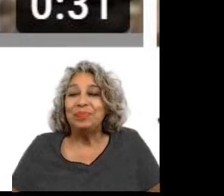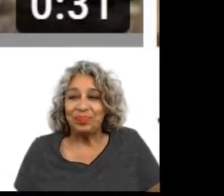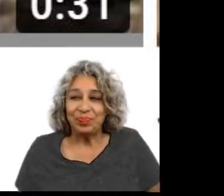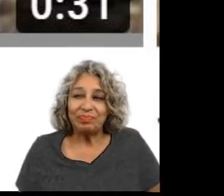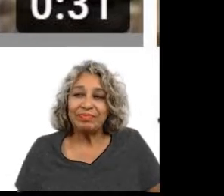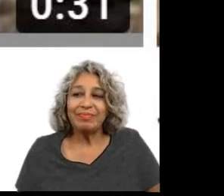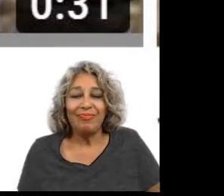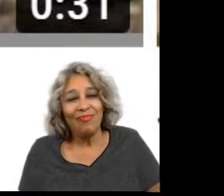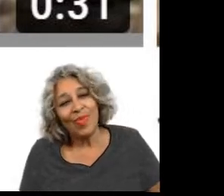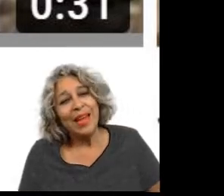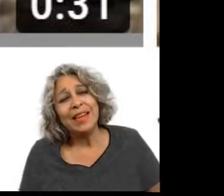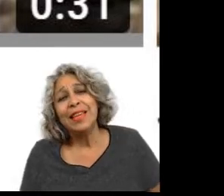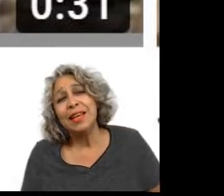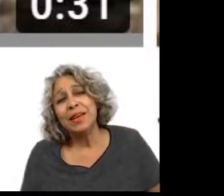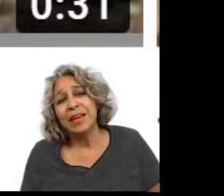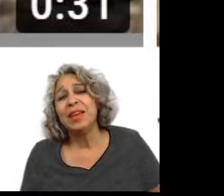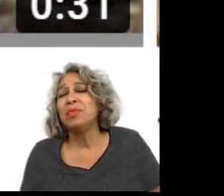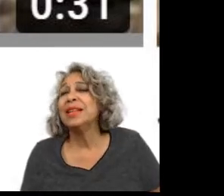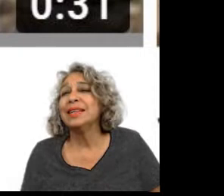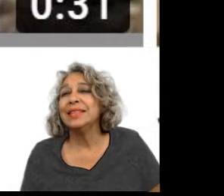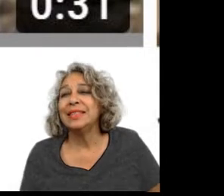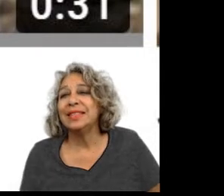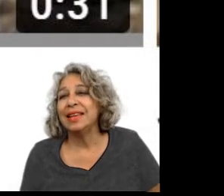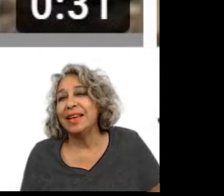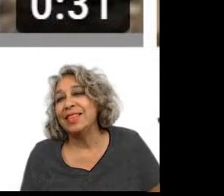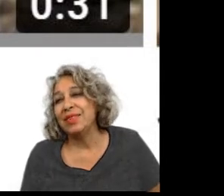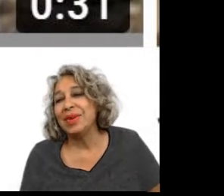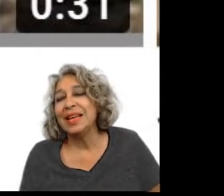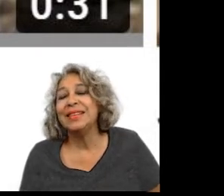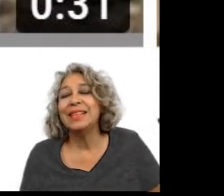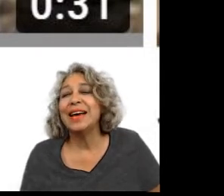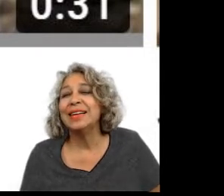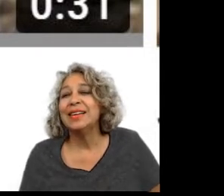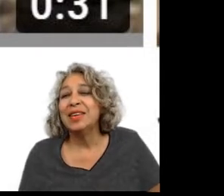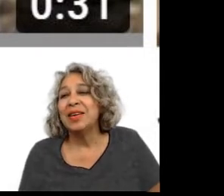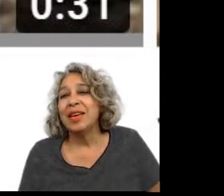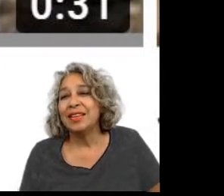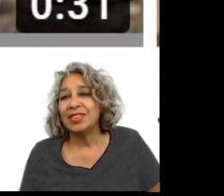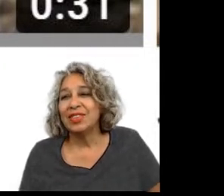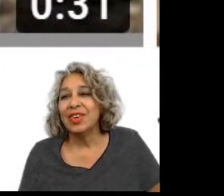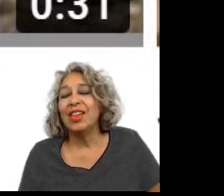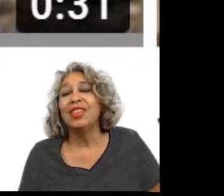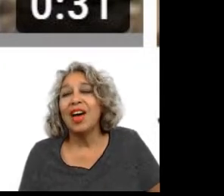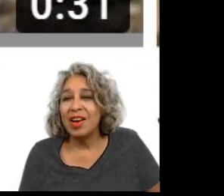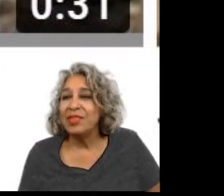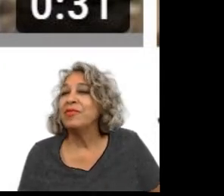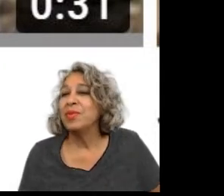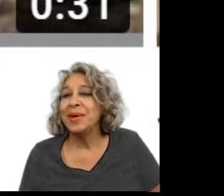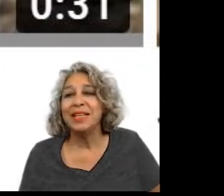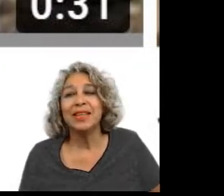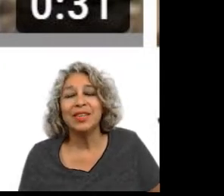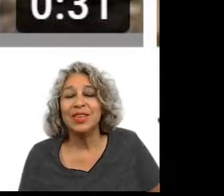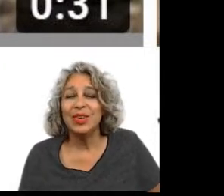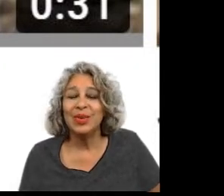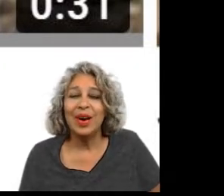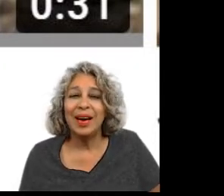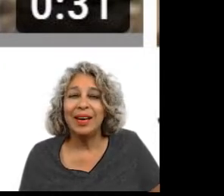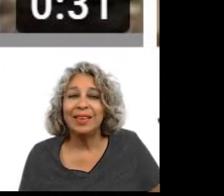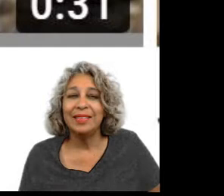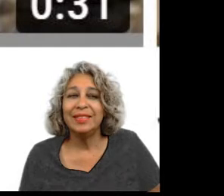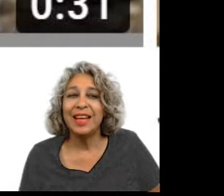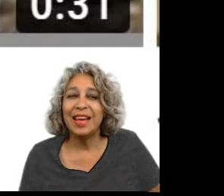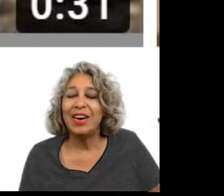and I think he realizes and they realize that it's a lot of information to